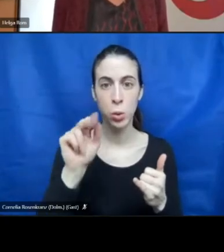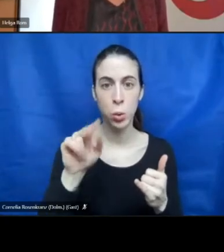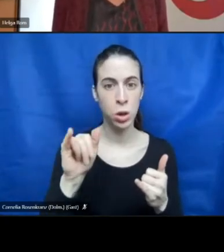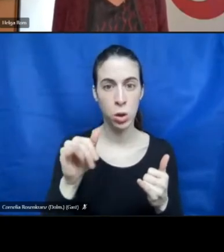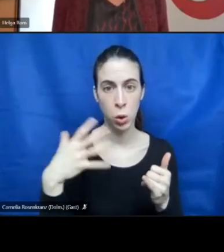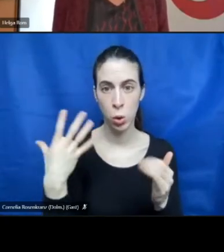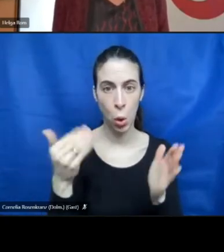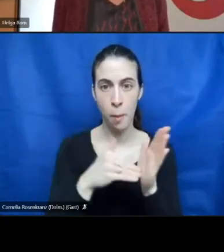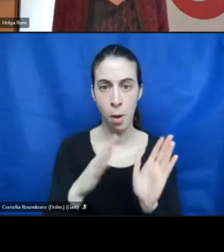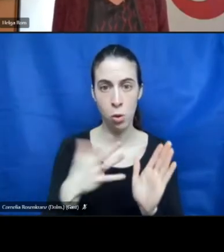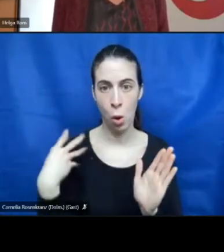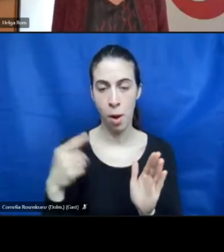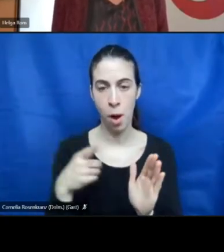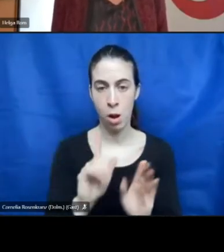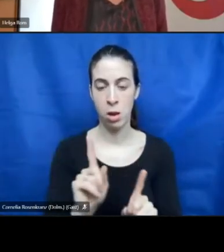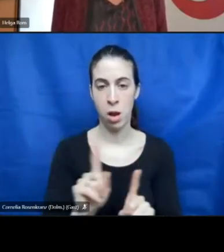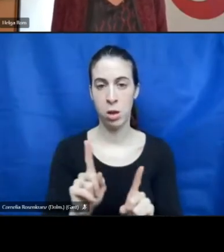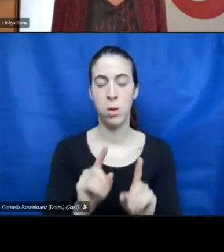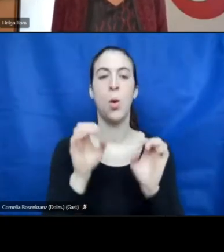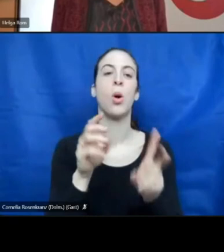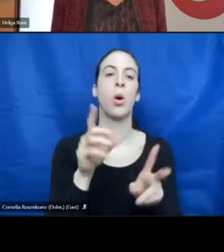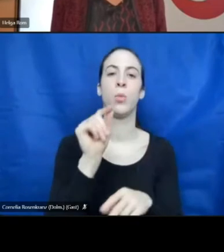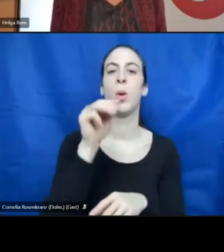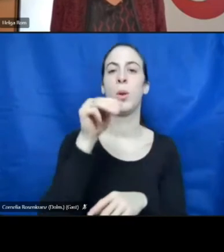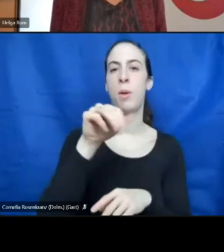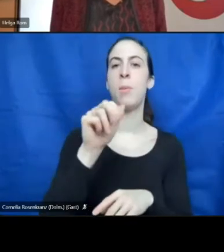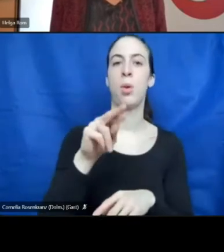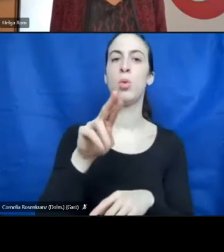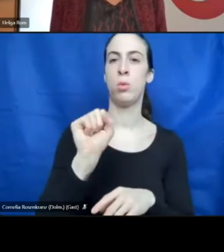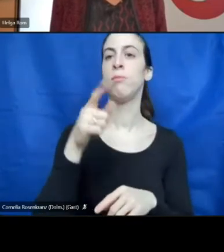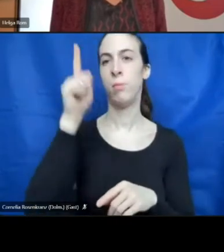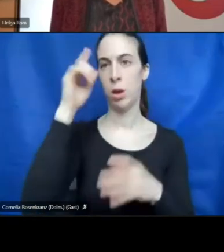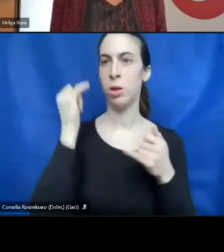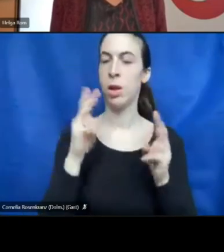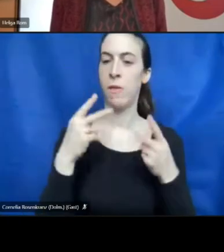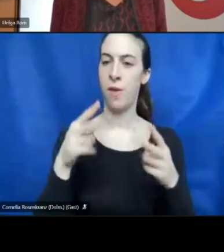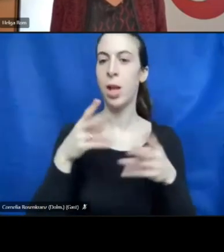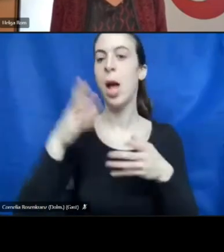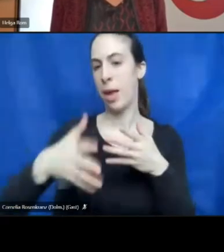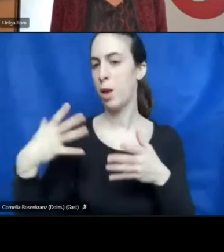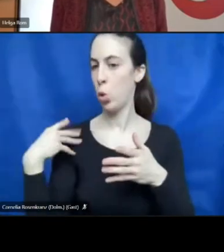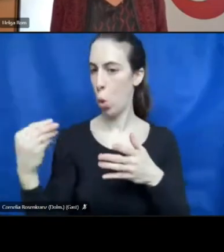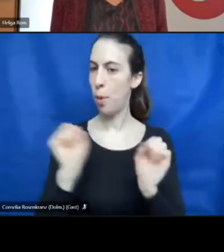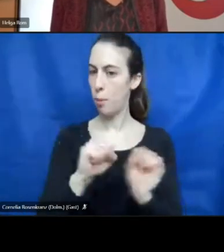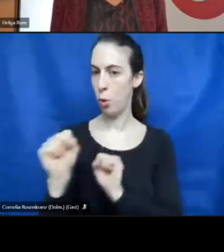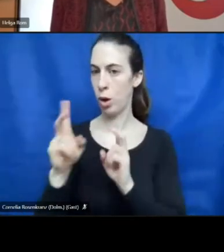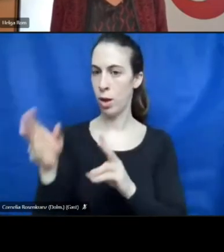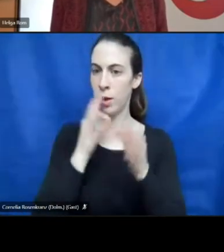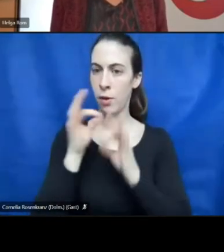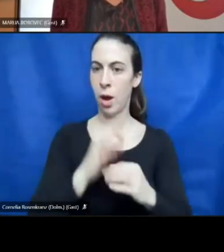Okay. So, Markus, I think we can continue and maybe at the end we have some more questions. Thank you. Absolutely.